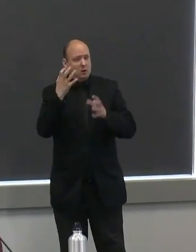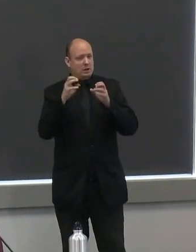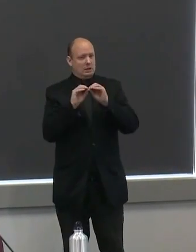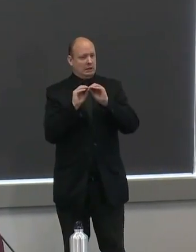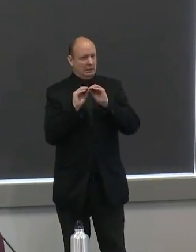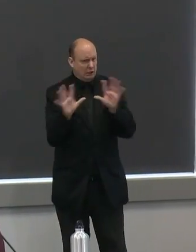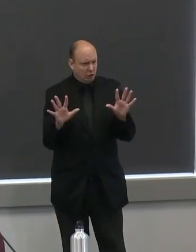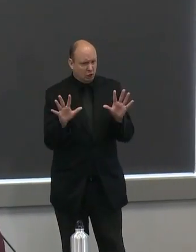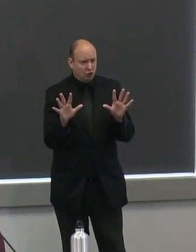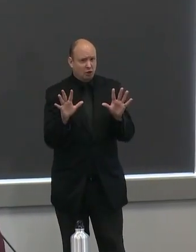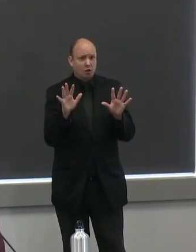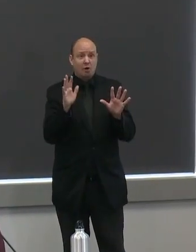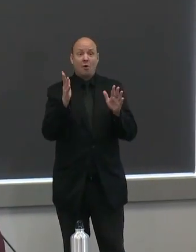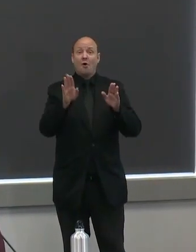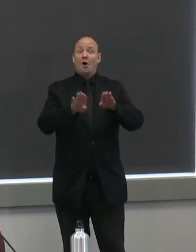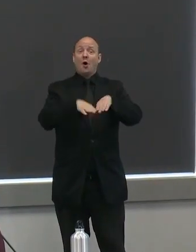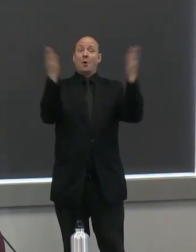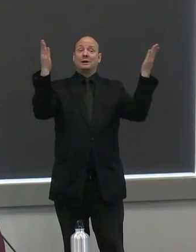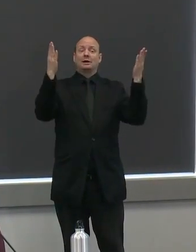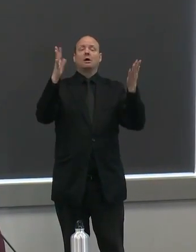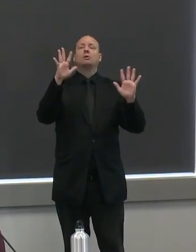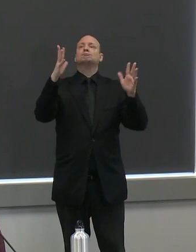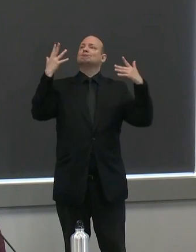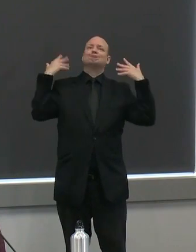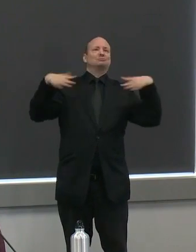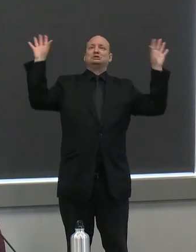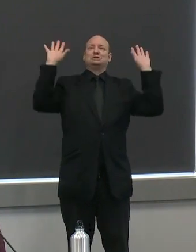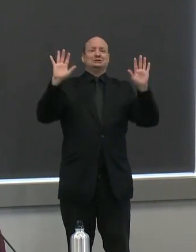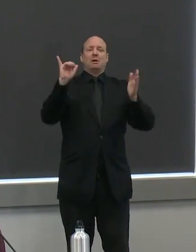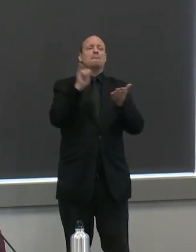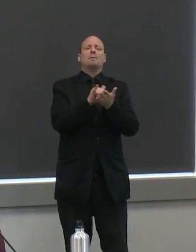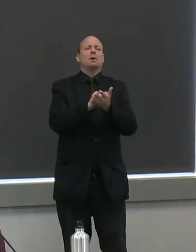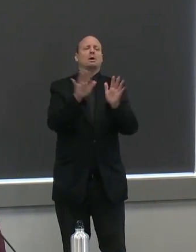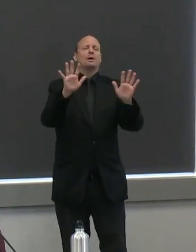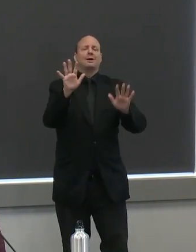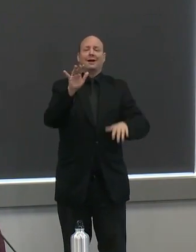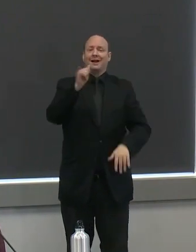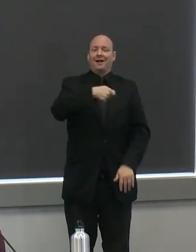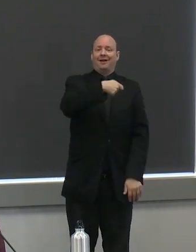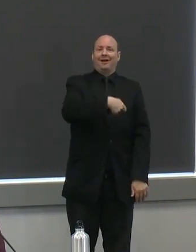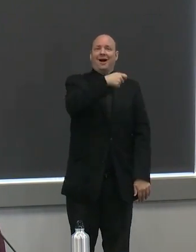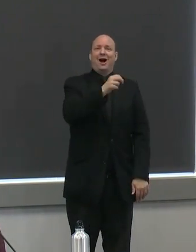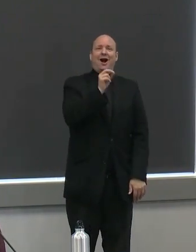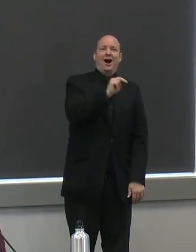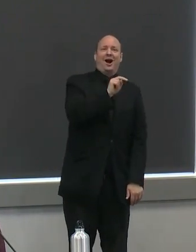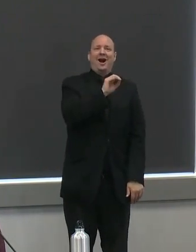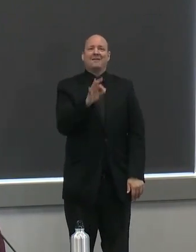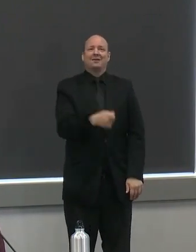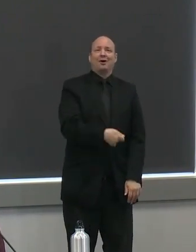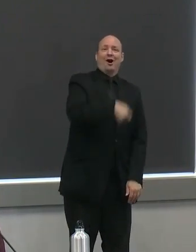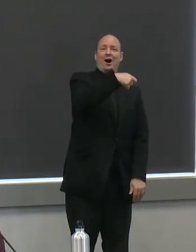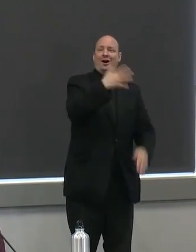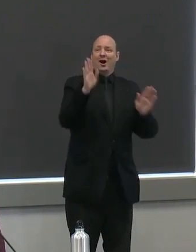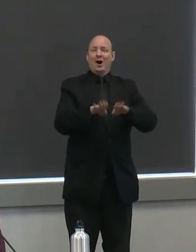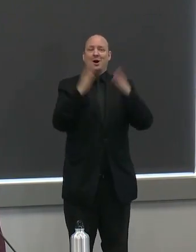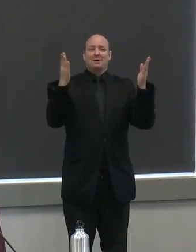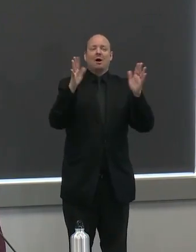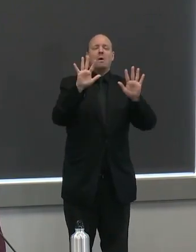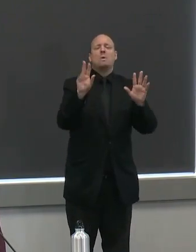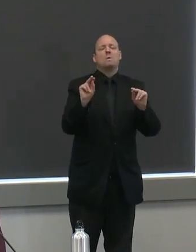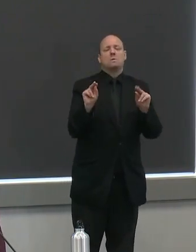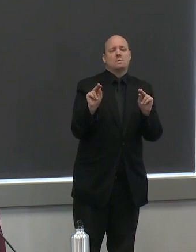or in one fell swoop this is not like a light switch um i think some of my colleagues across the country have been using a dimmer